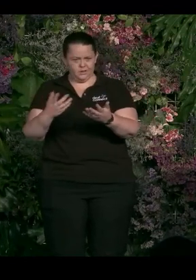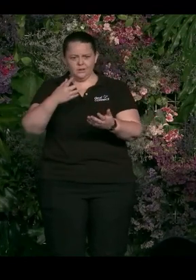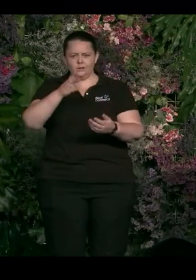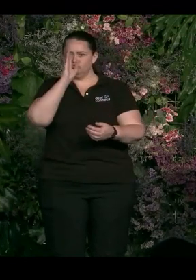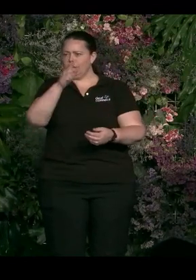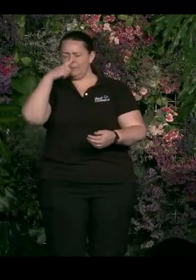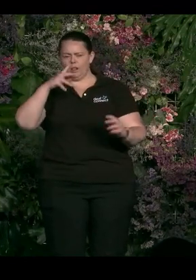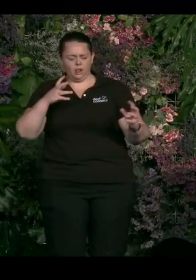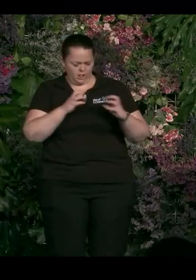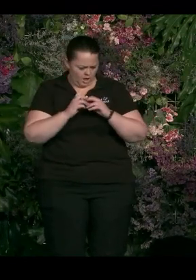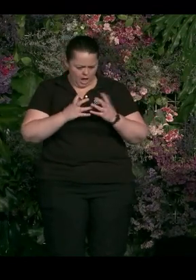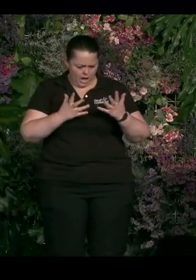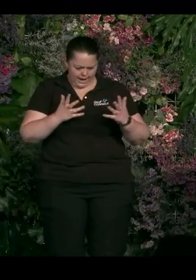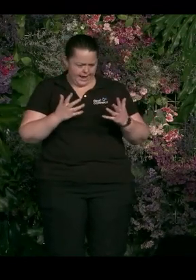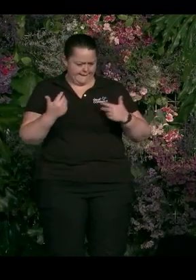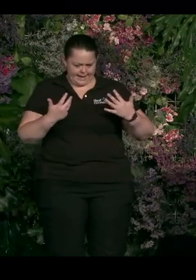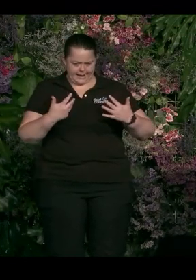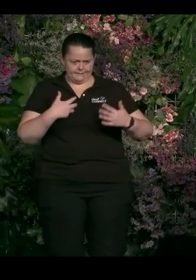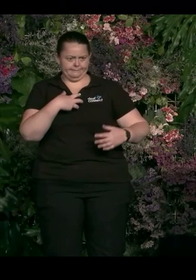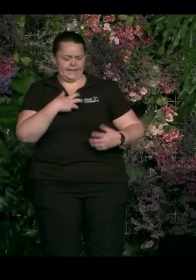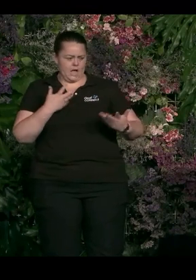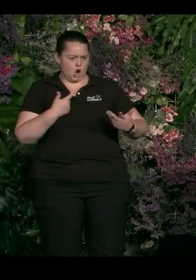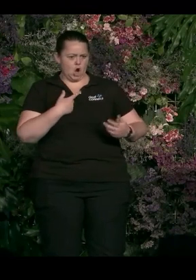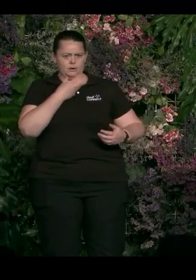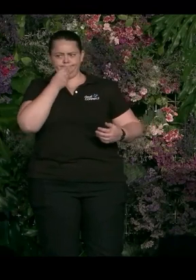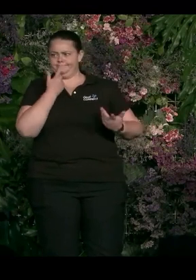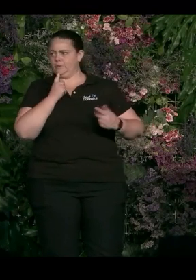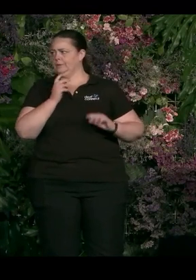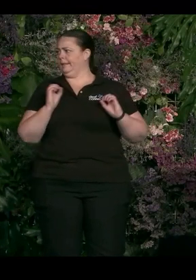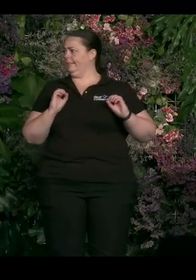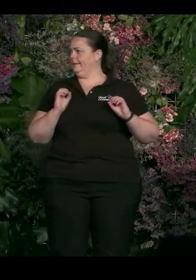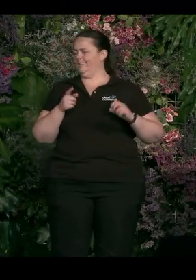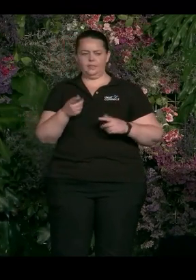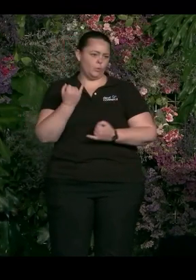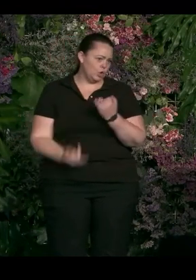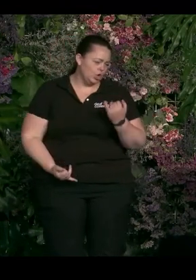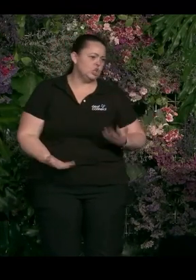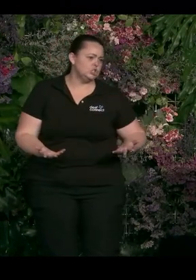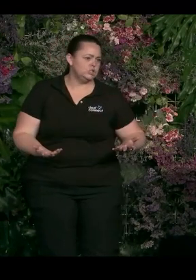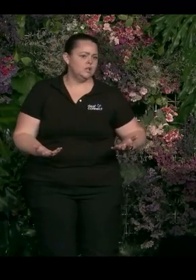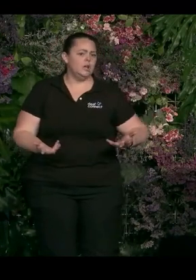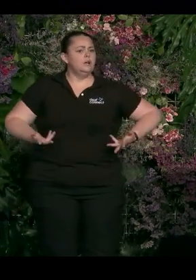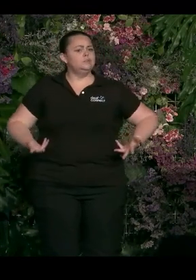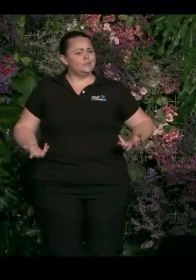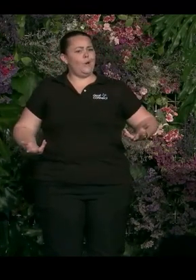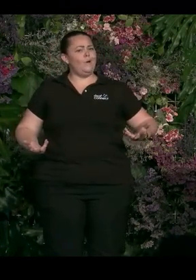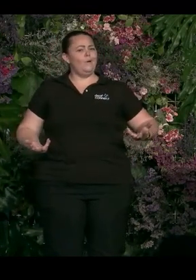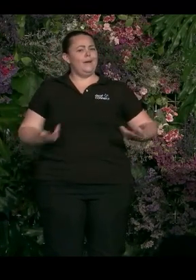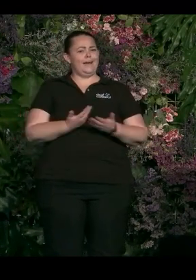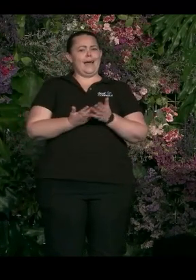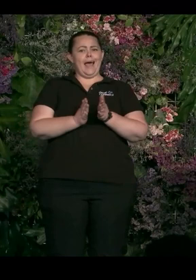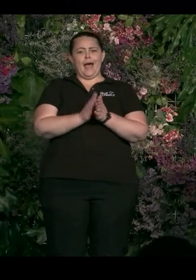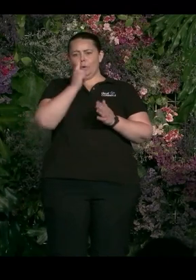then they are afraid to say the wrong thing. And then they don't say anything, which is the absolute wrong thing. And the opportunity for us to think about even